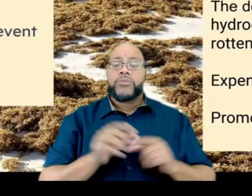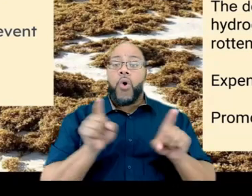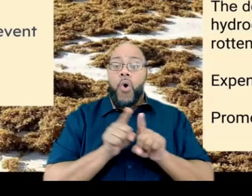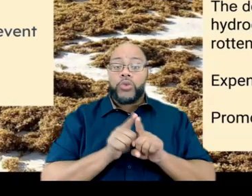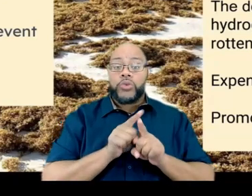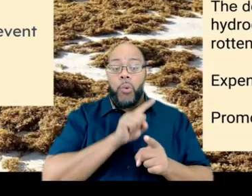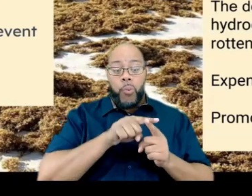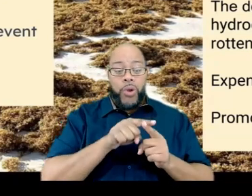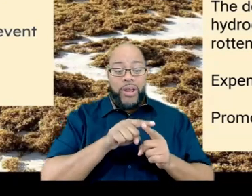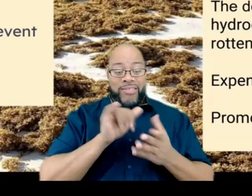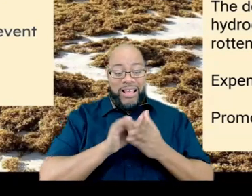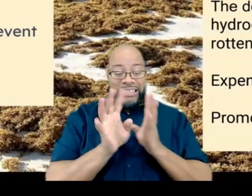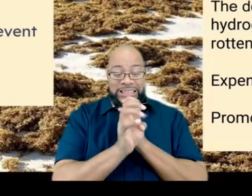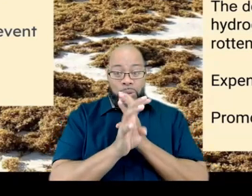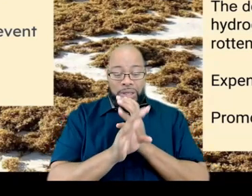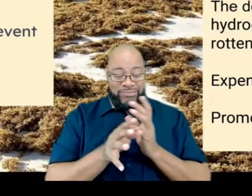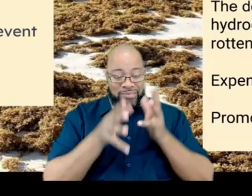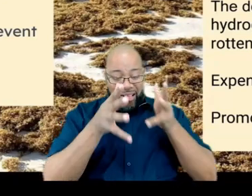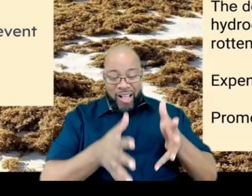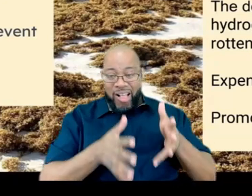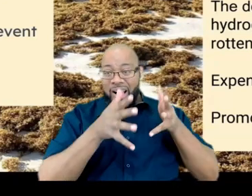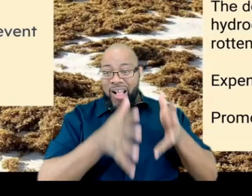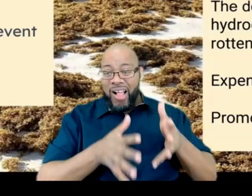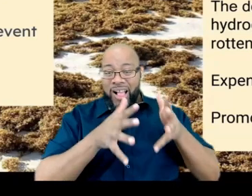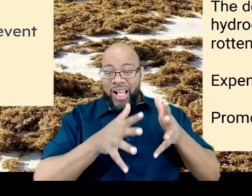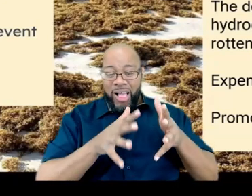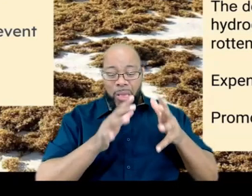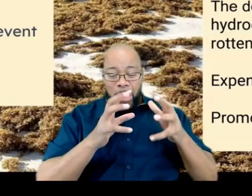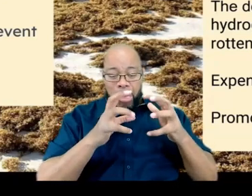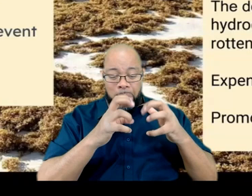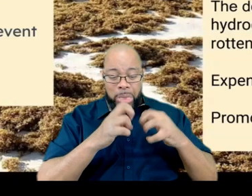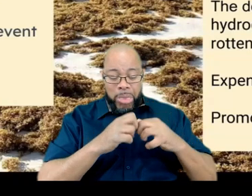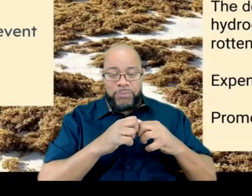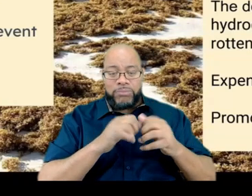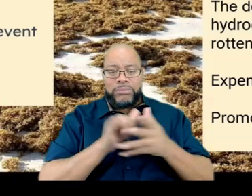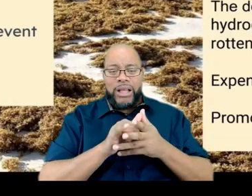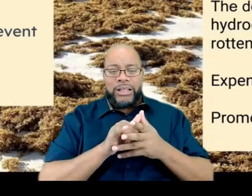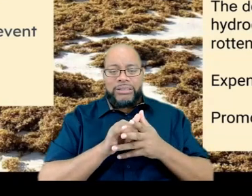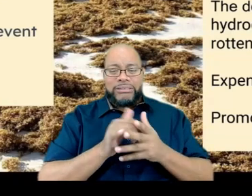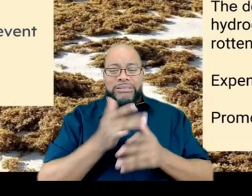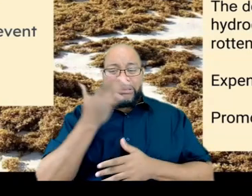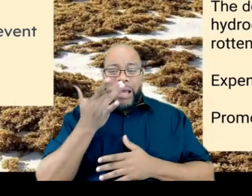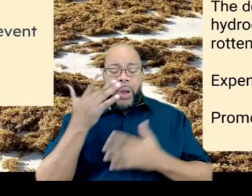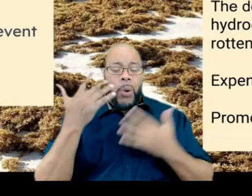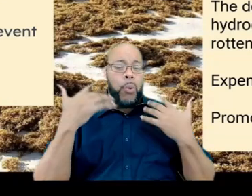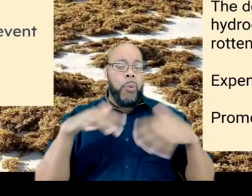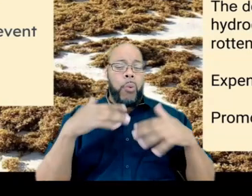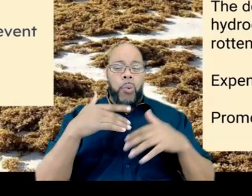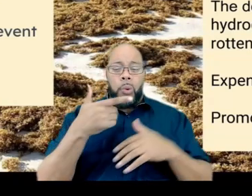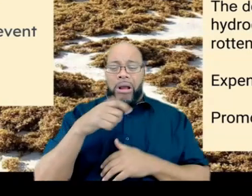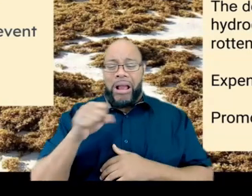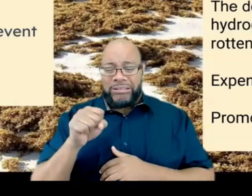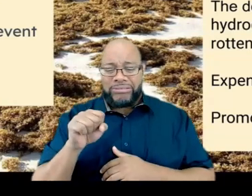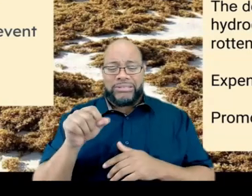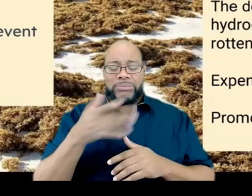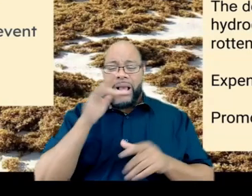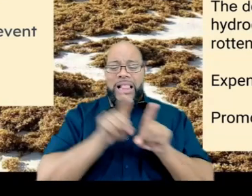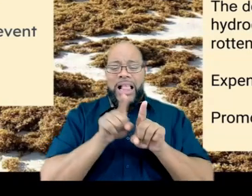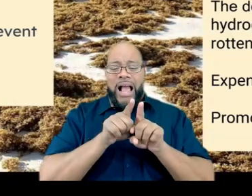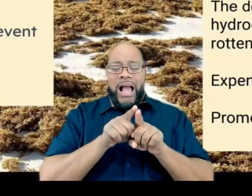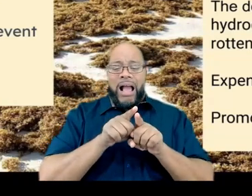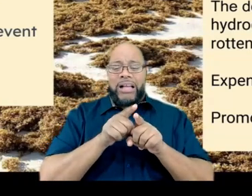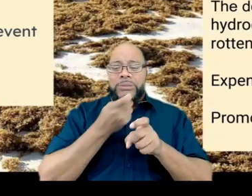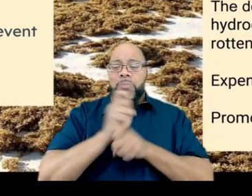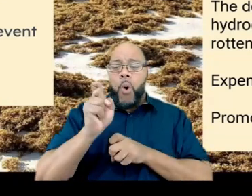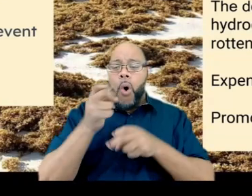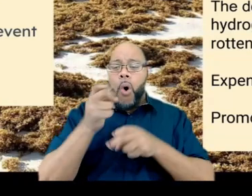that Sargasm just sits there and it starts to decay, it releases the smell of gas. And it smells like rotten eggs. It releases